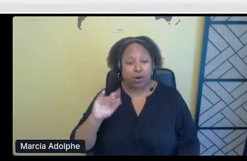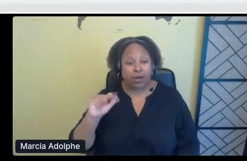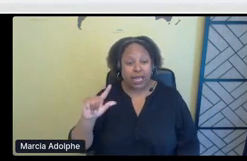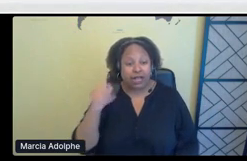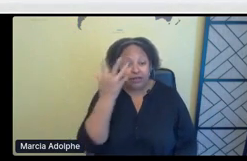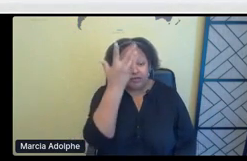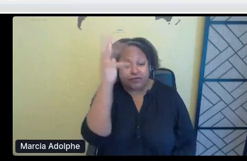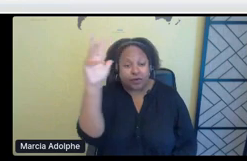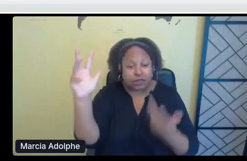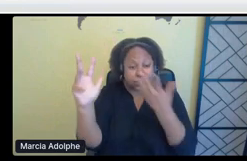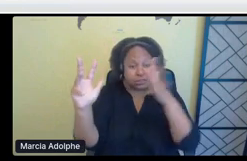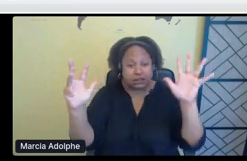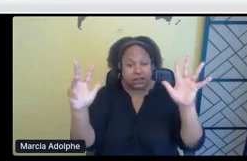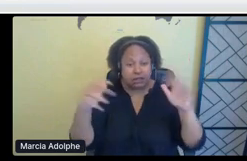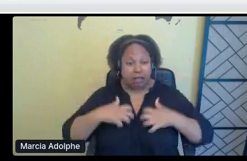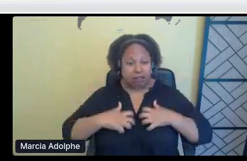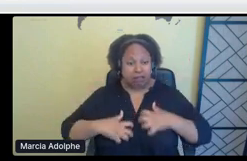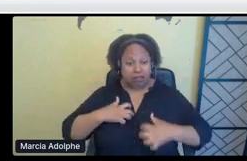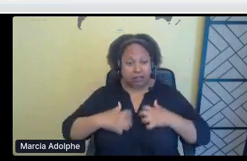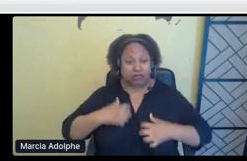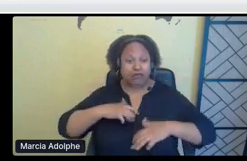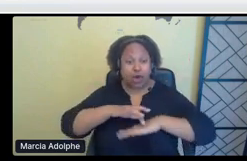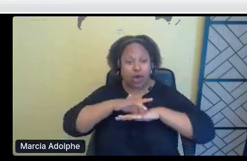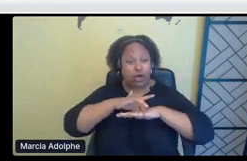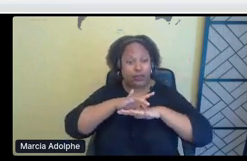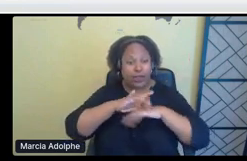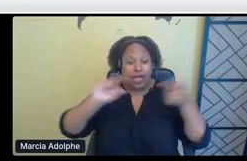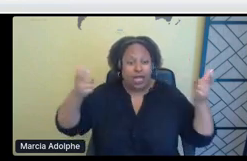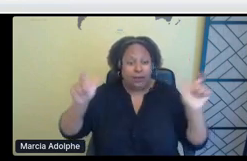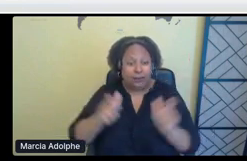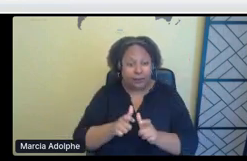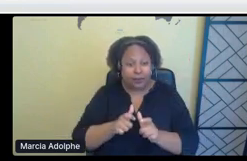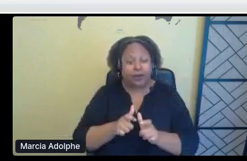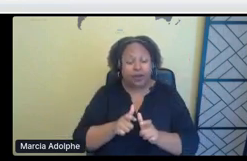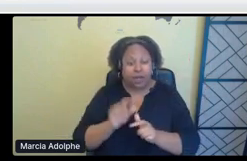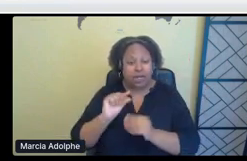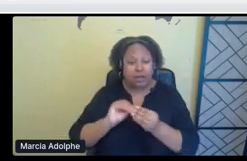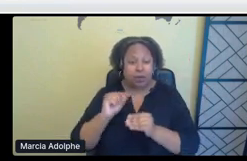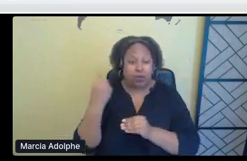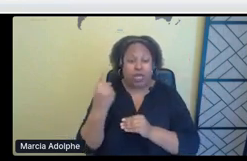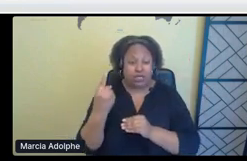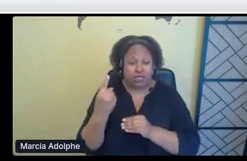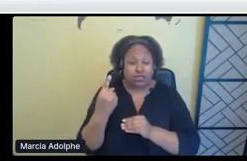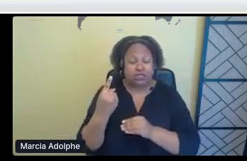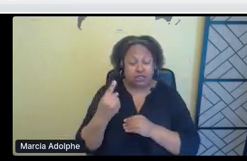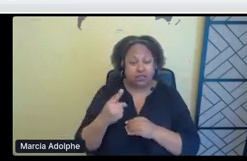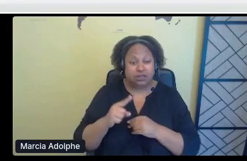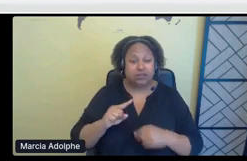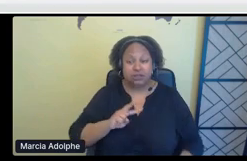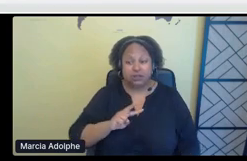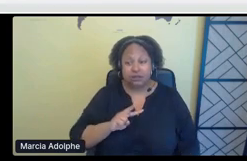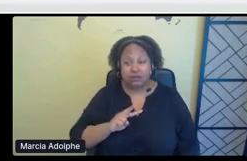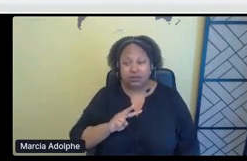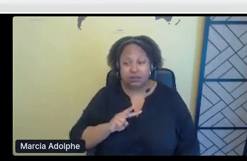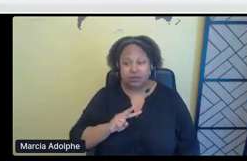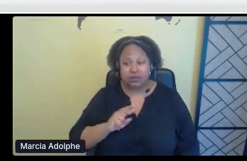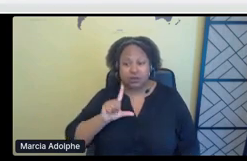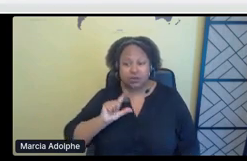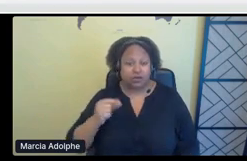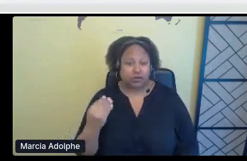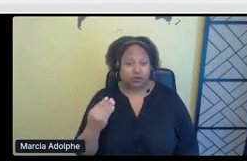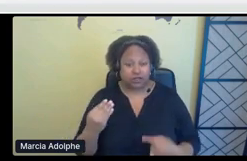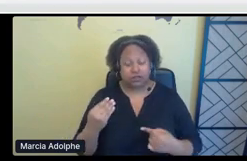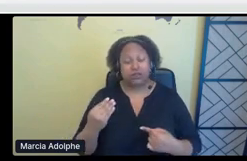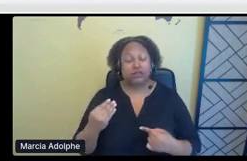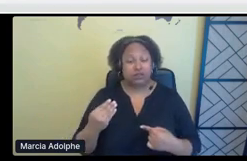are by in 2014, we were number one in deforestation in the world to, um, because of the tar sands and because